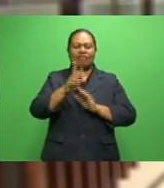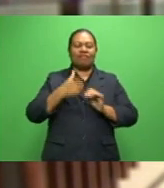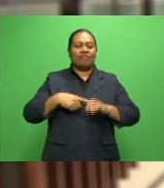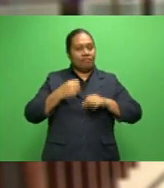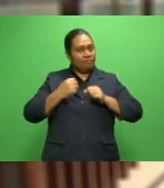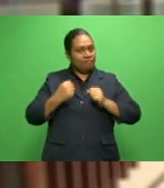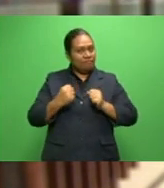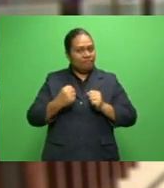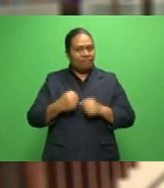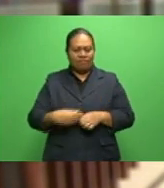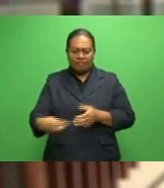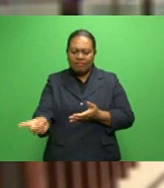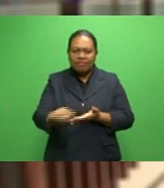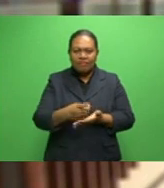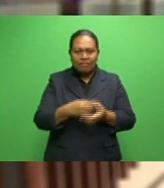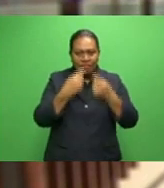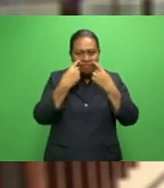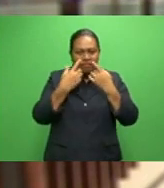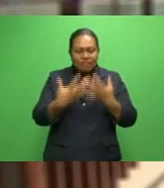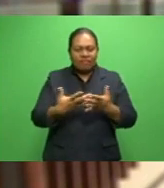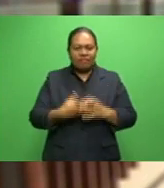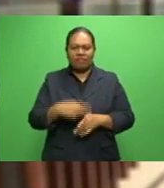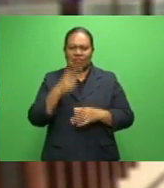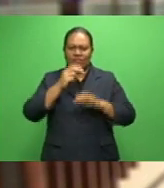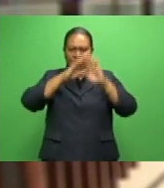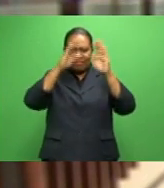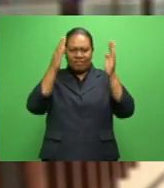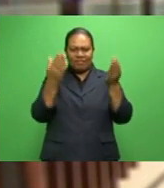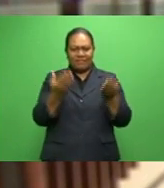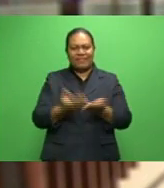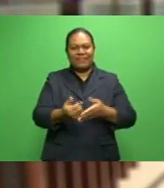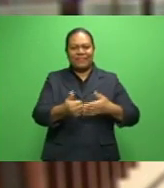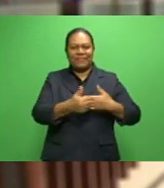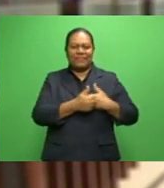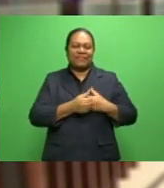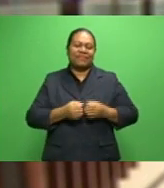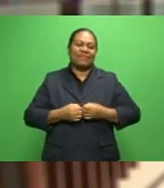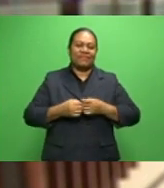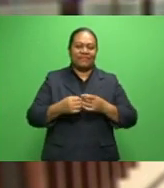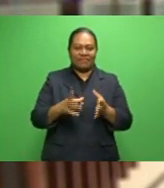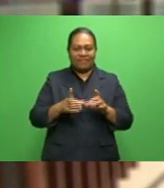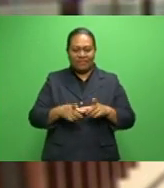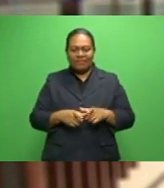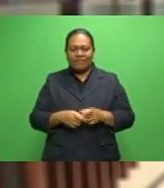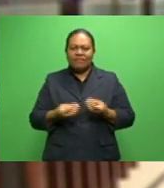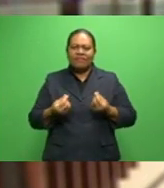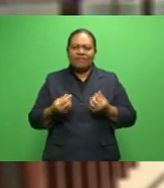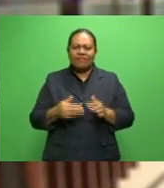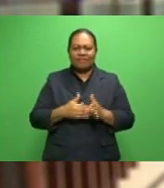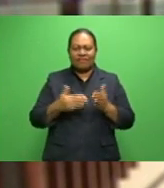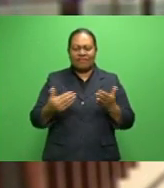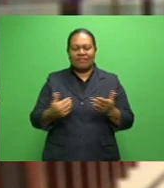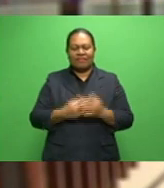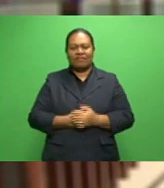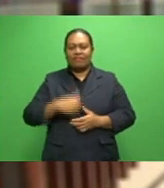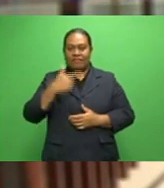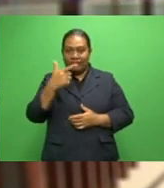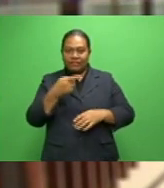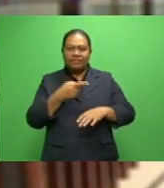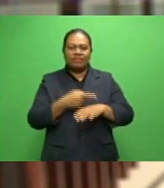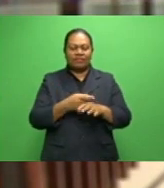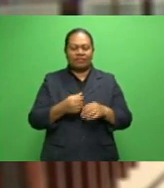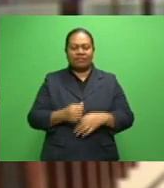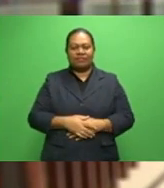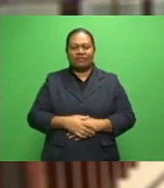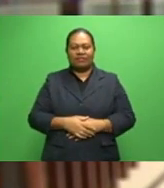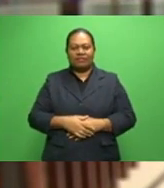U.S. jobs data as well as firmer global demand for safe havens, setting the currency up to potentially snap a seven-week losing streak